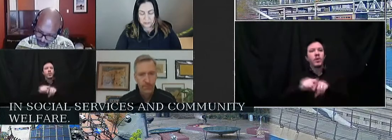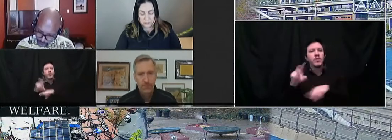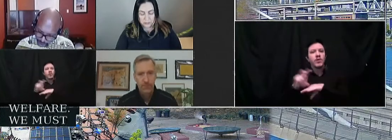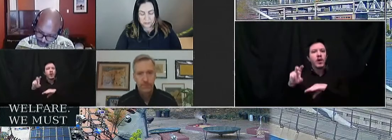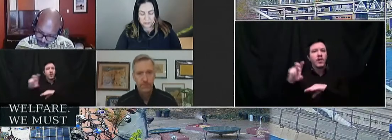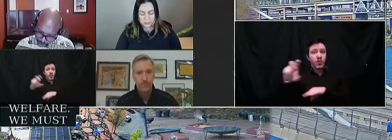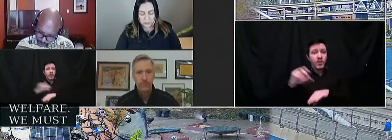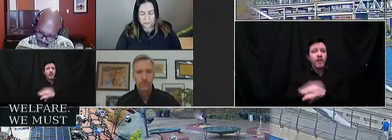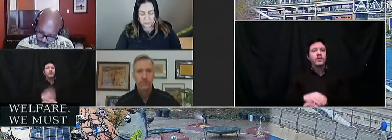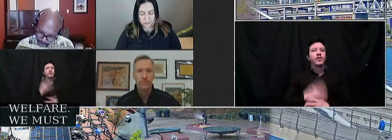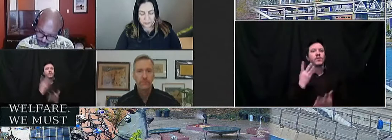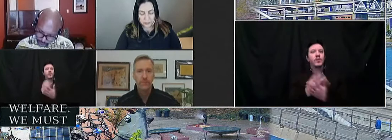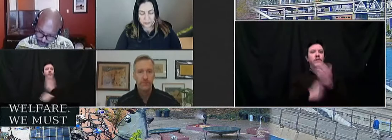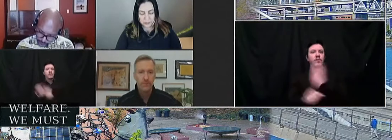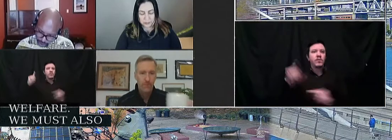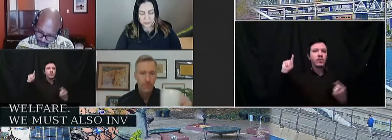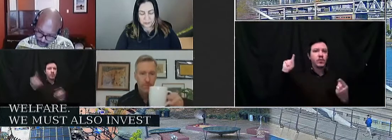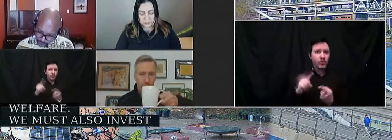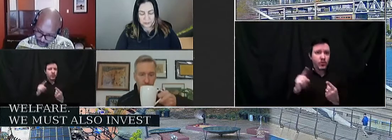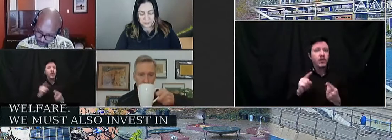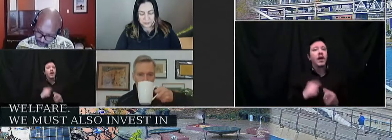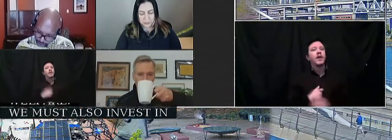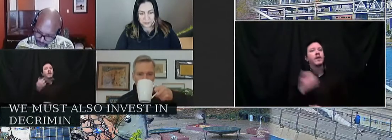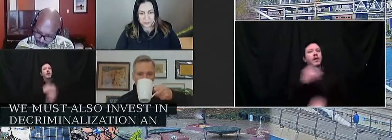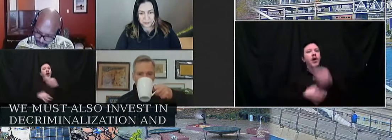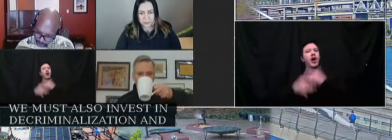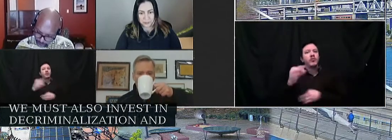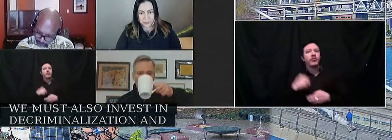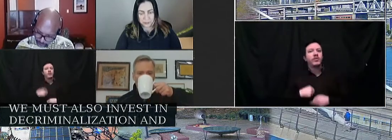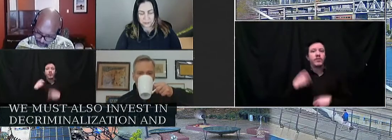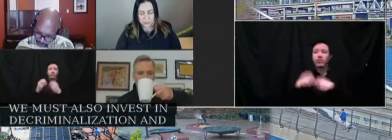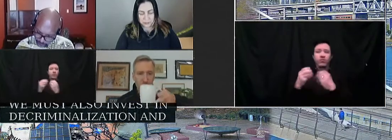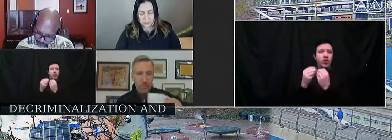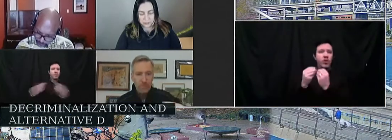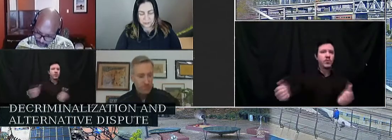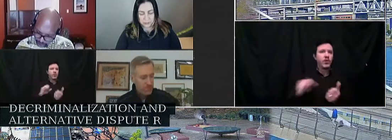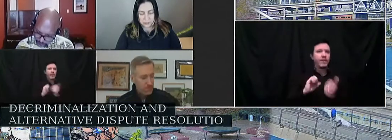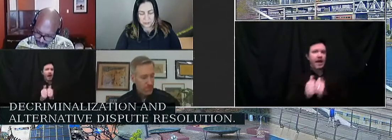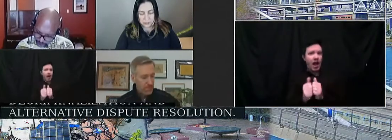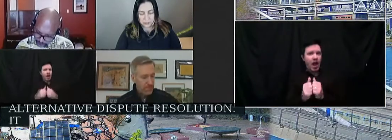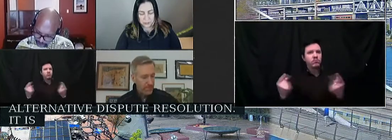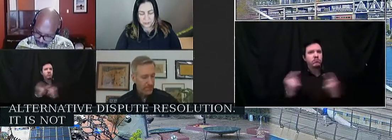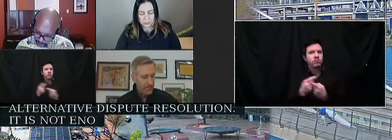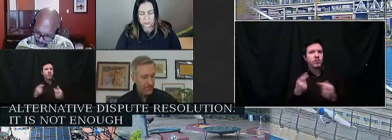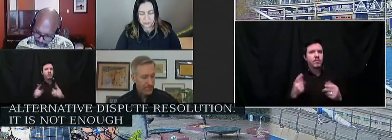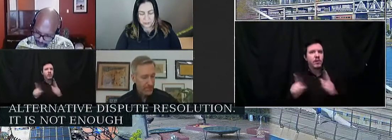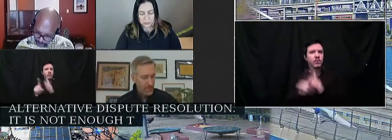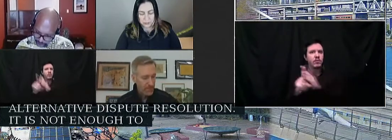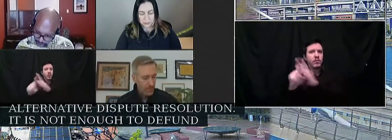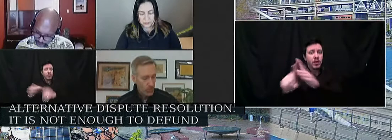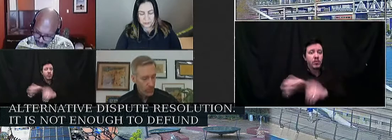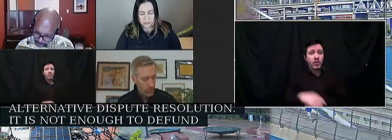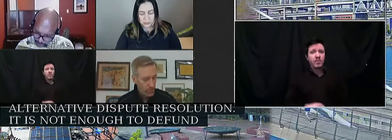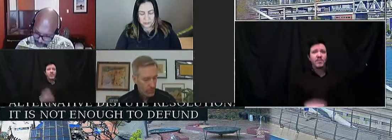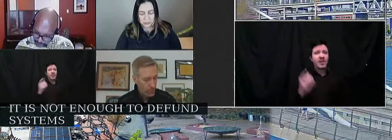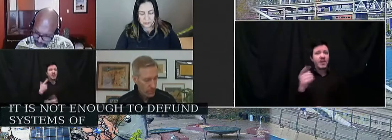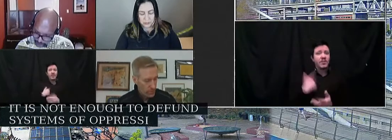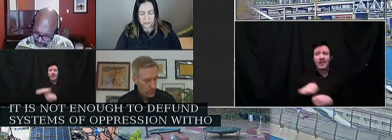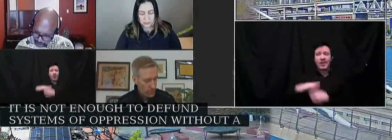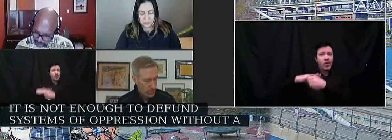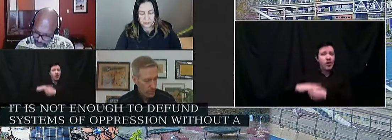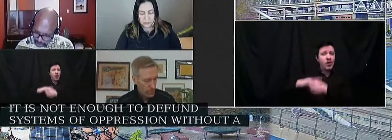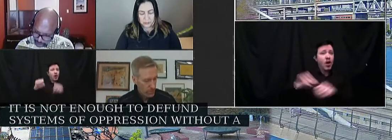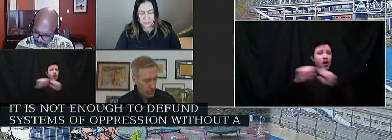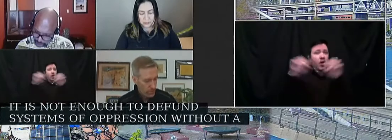decriminalization and alternative dispute resolution. It is also not enough to defund systems of oppression without a meaningful plan to transform the